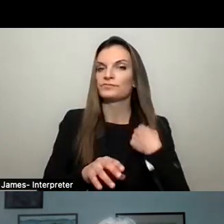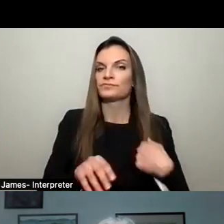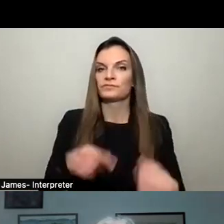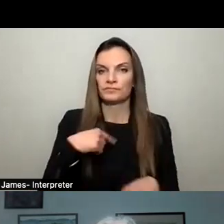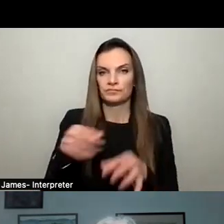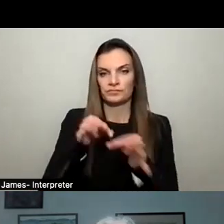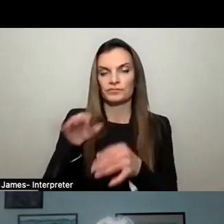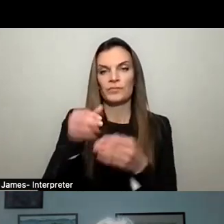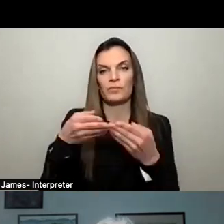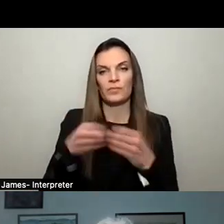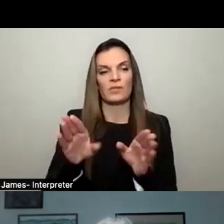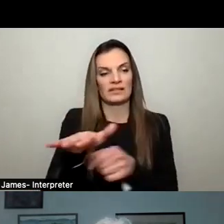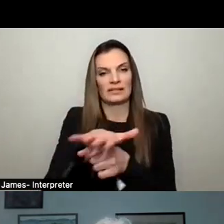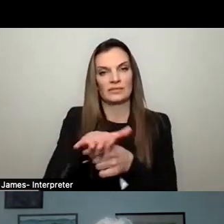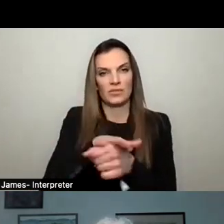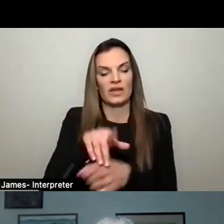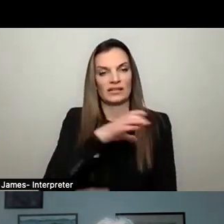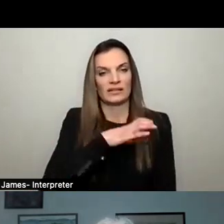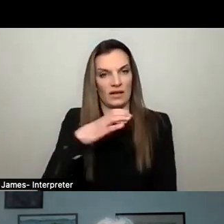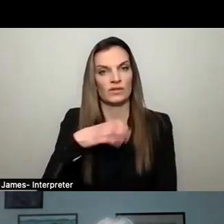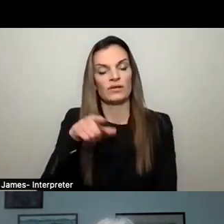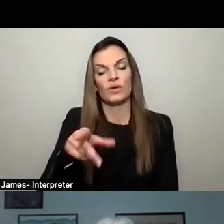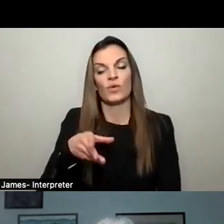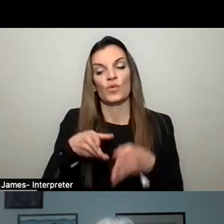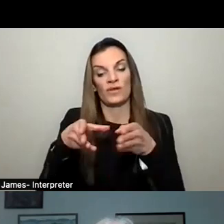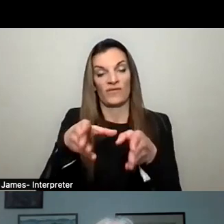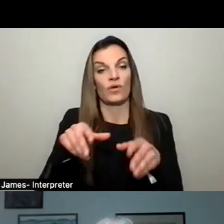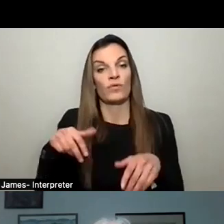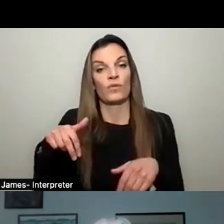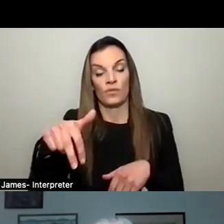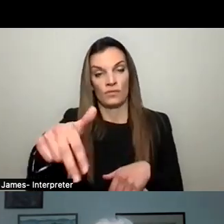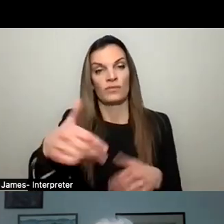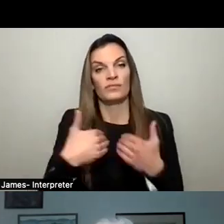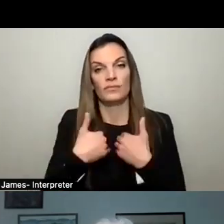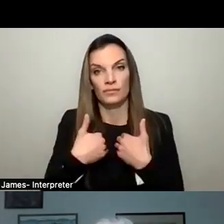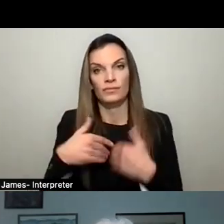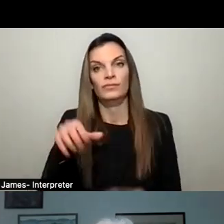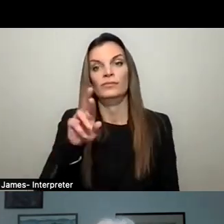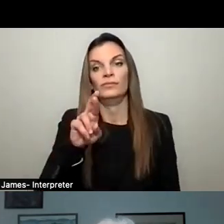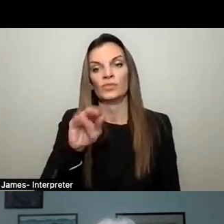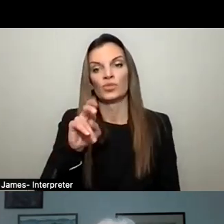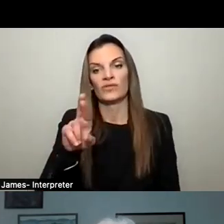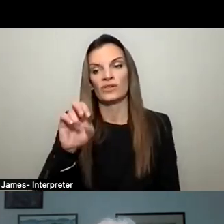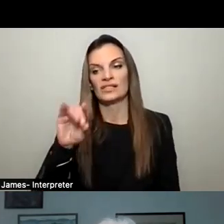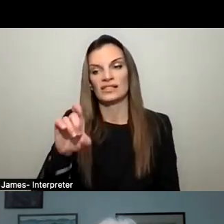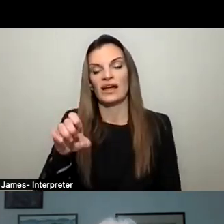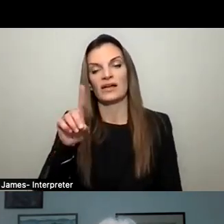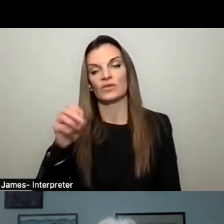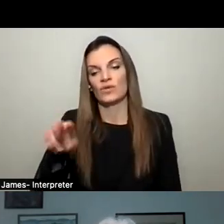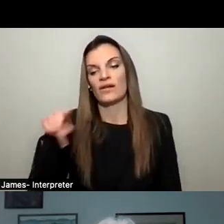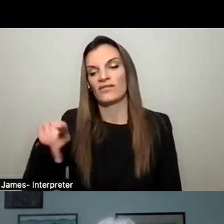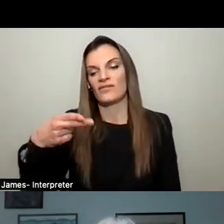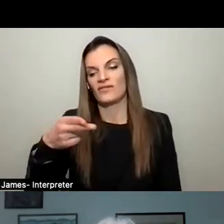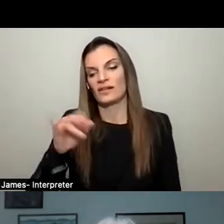public space council. Um, along the river walk in, along Riverside Drive in Phillips Manor, um,